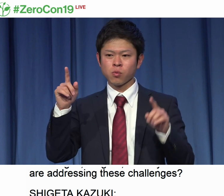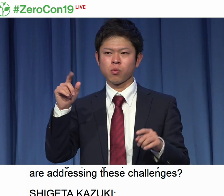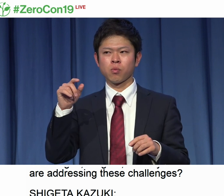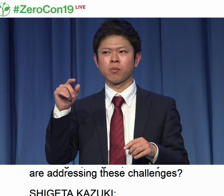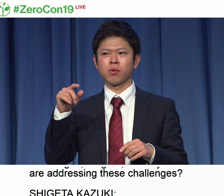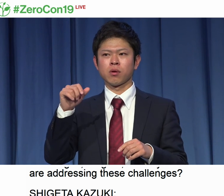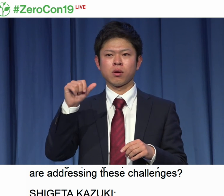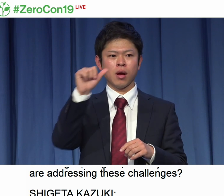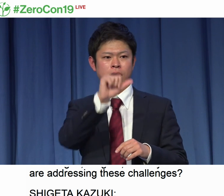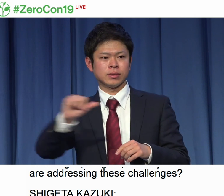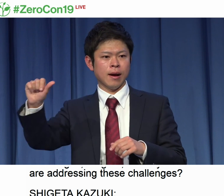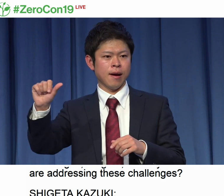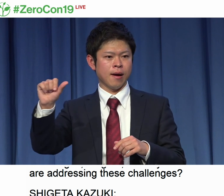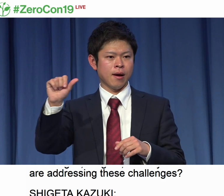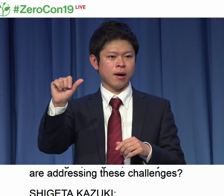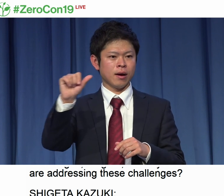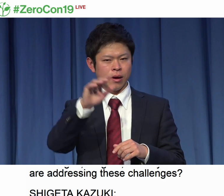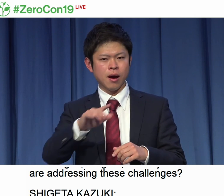language presented.